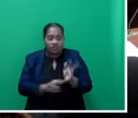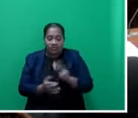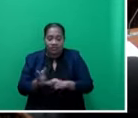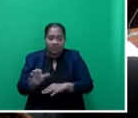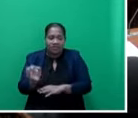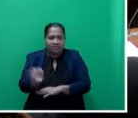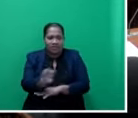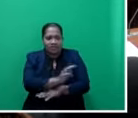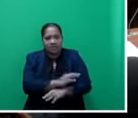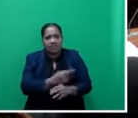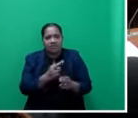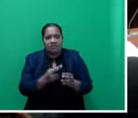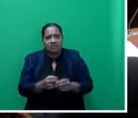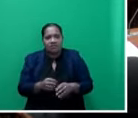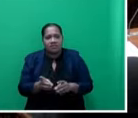and Disaster Management.